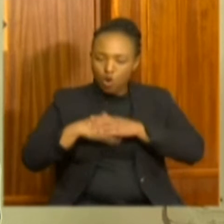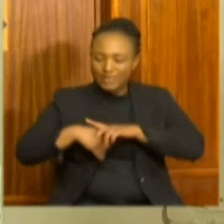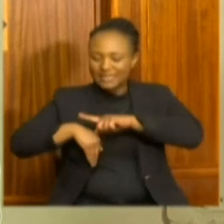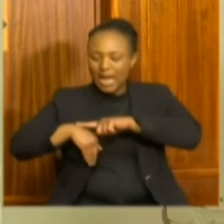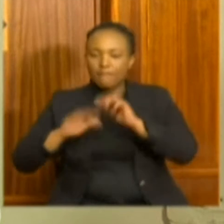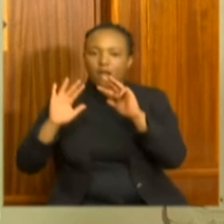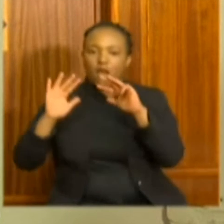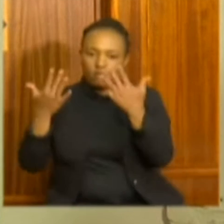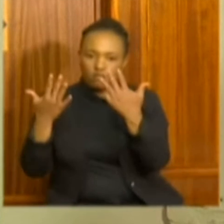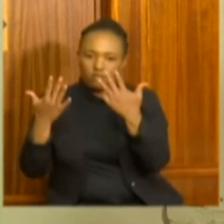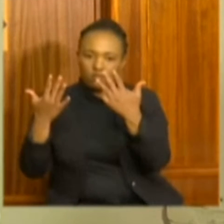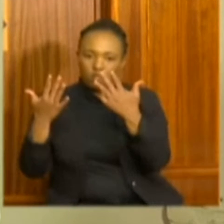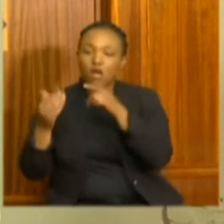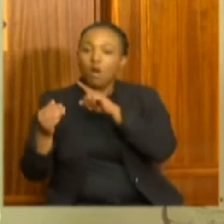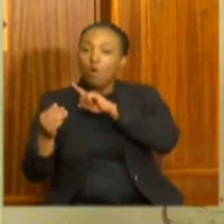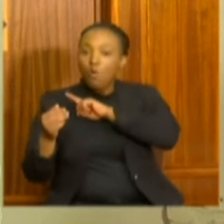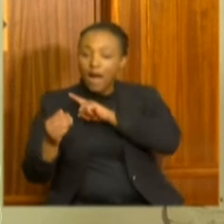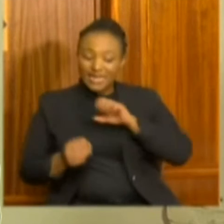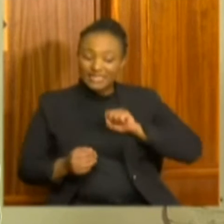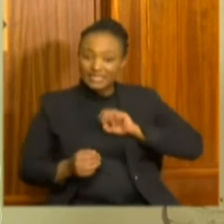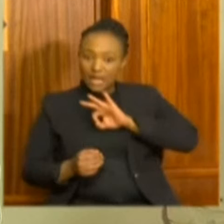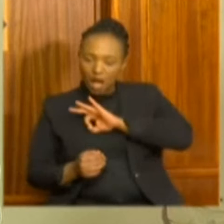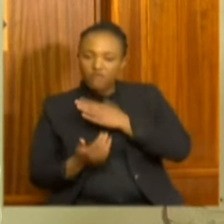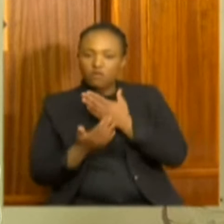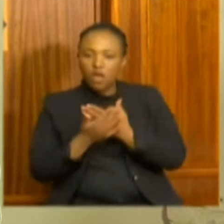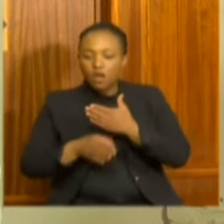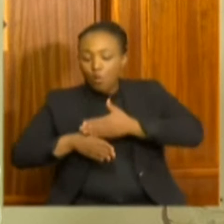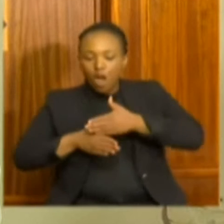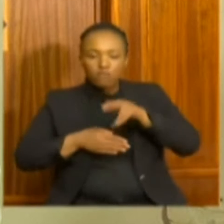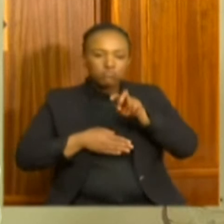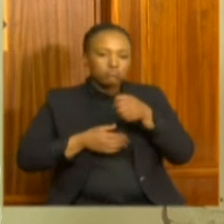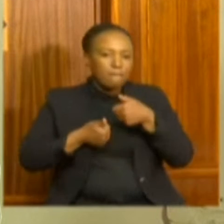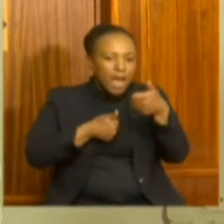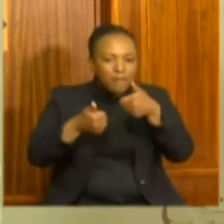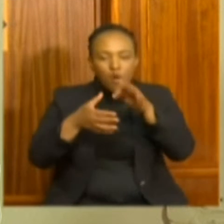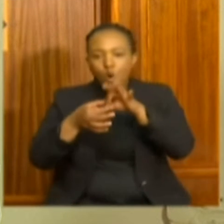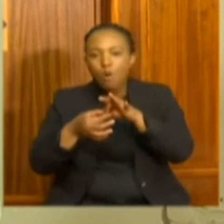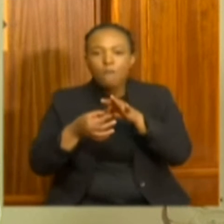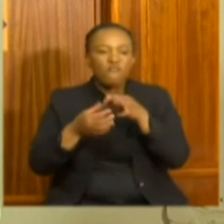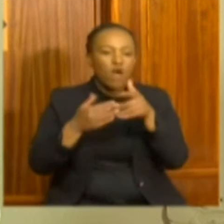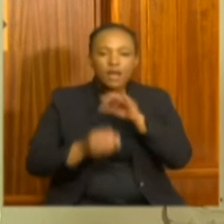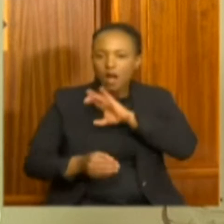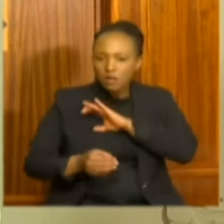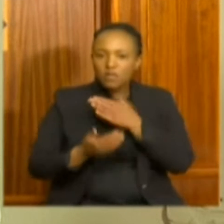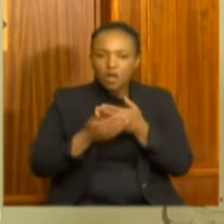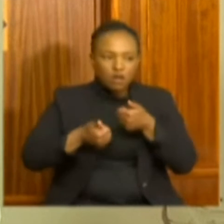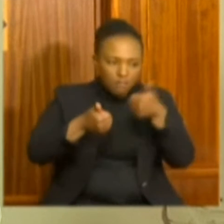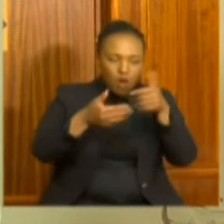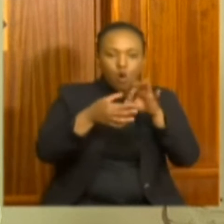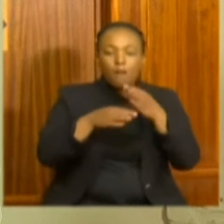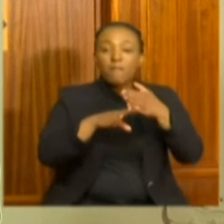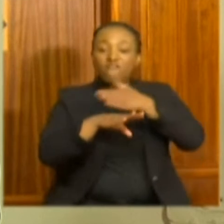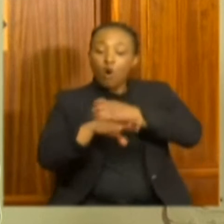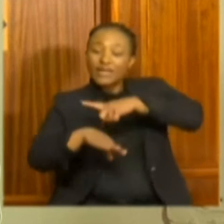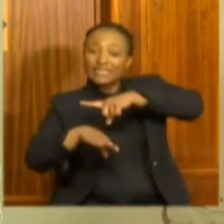9 p.m. to allow their employees and their patrons or customers to travel home before the